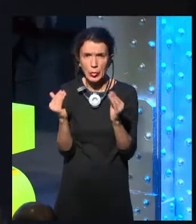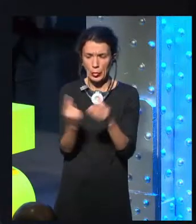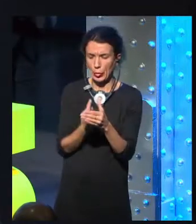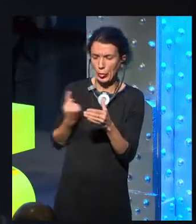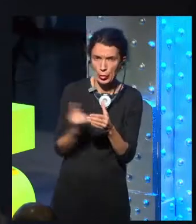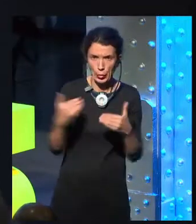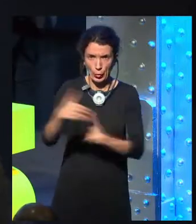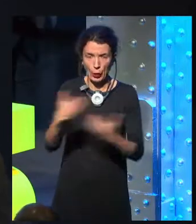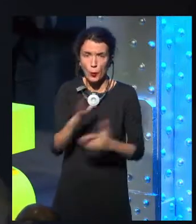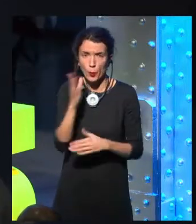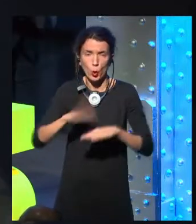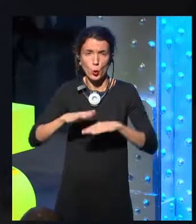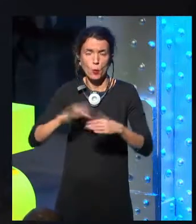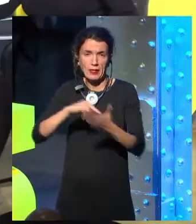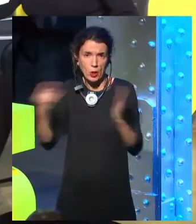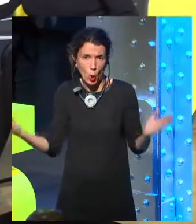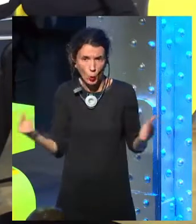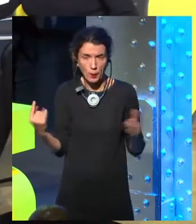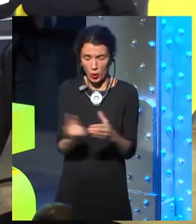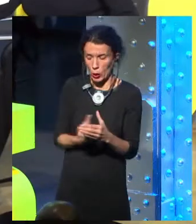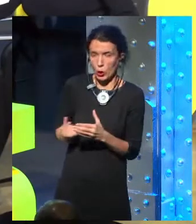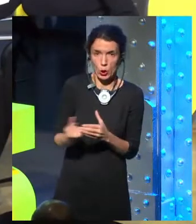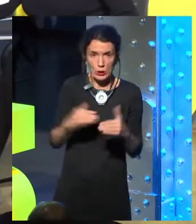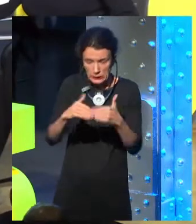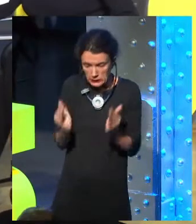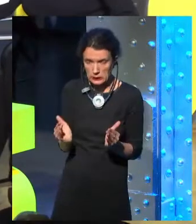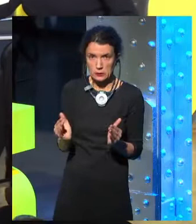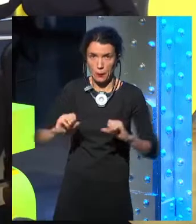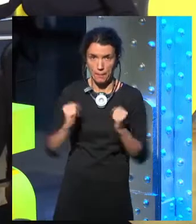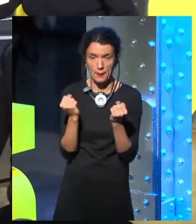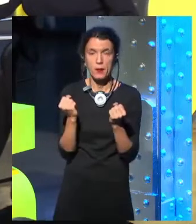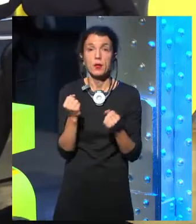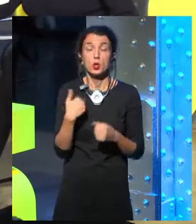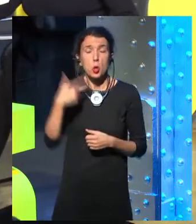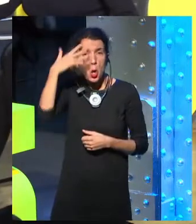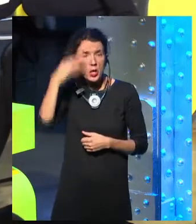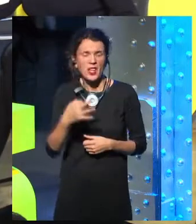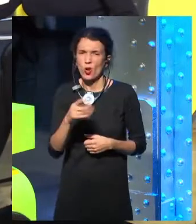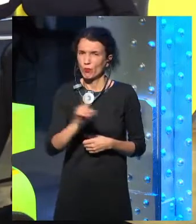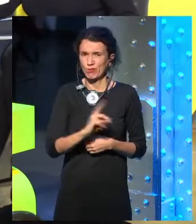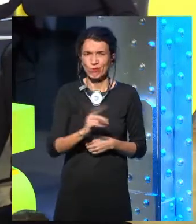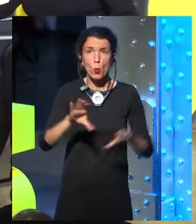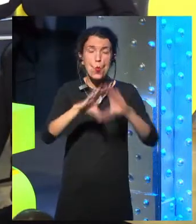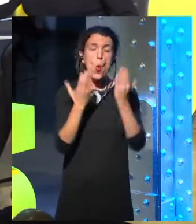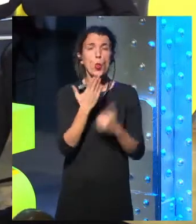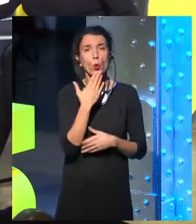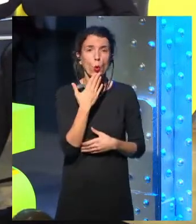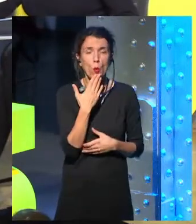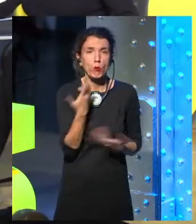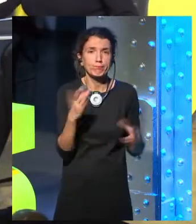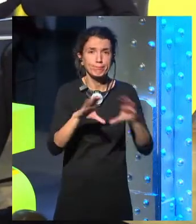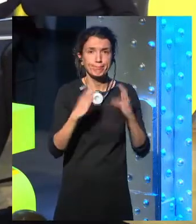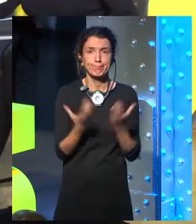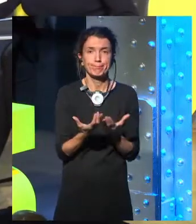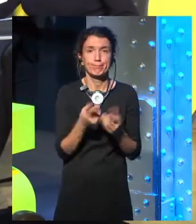fully automated luxury communism where everybody's in their little tiny condominium